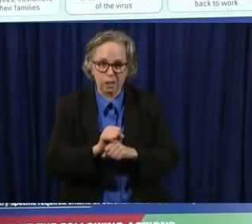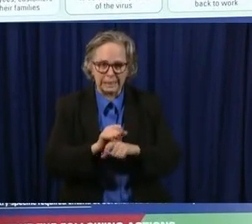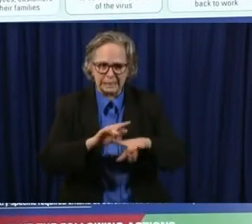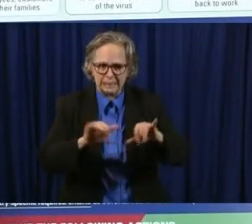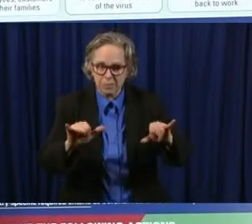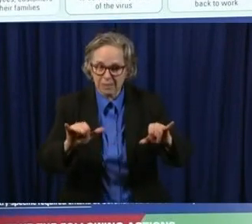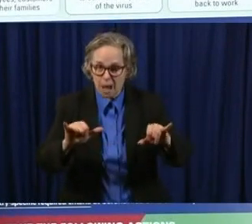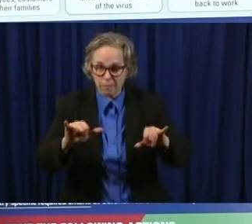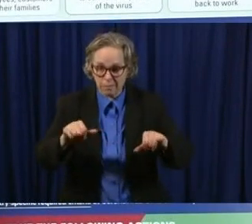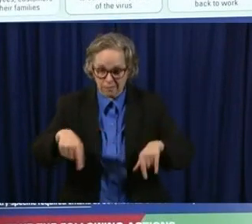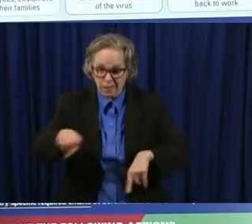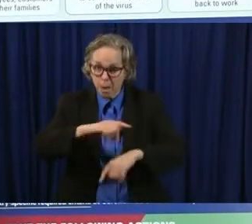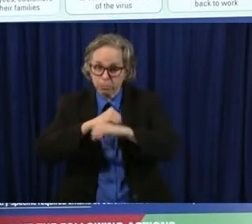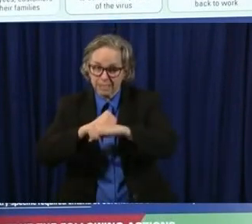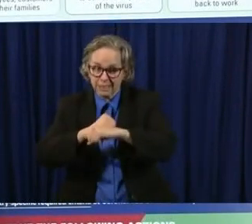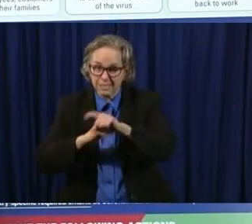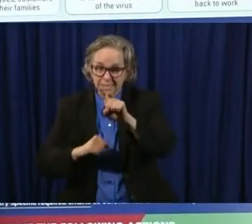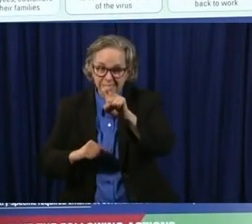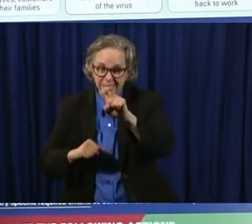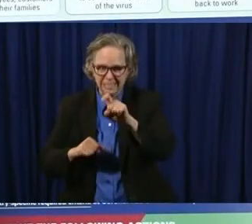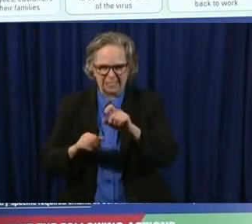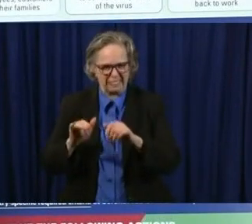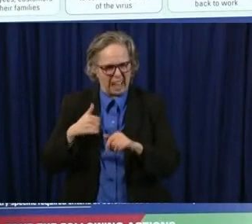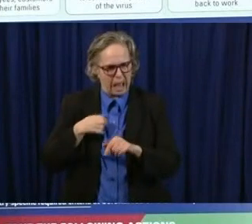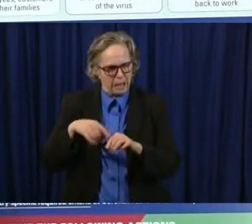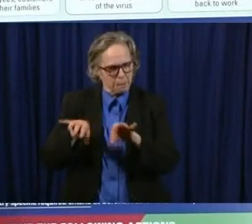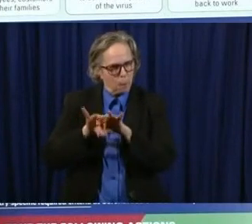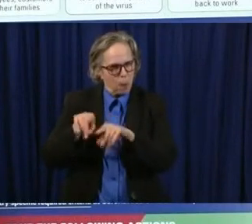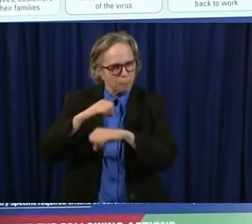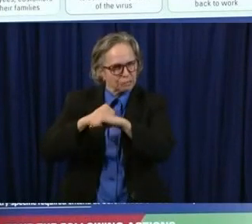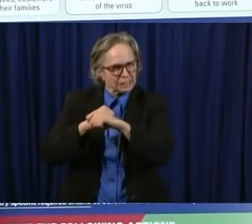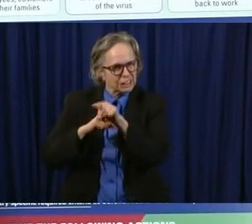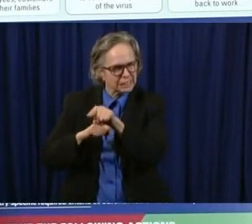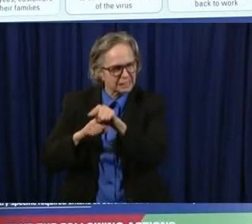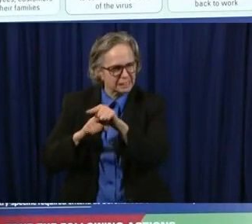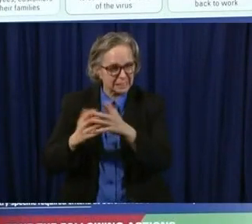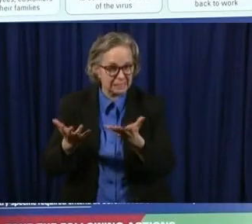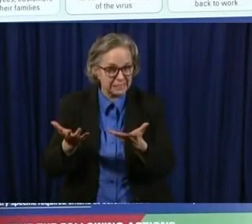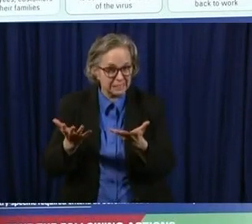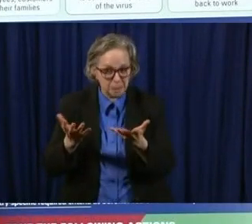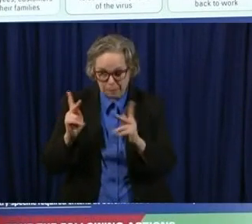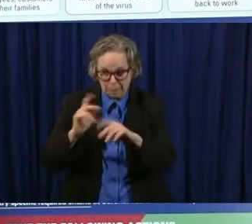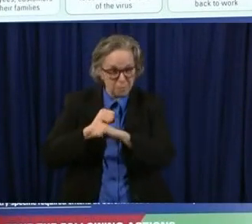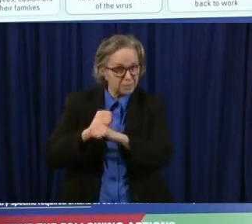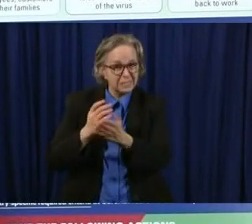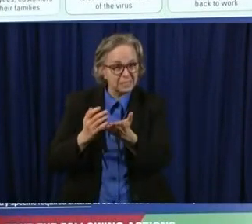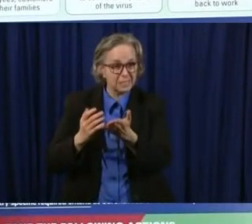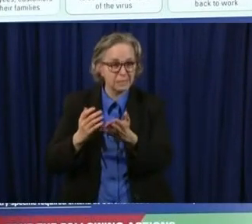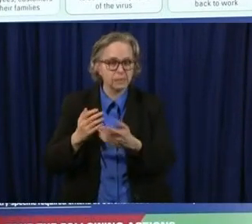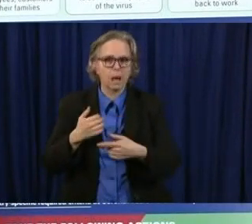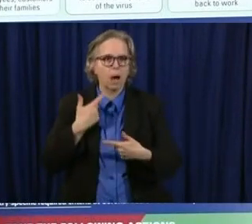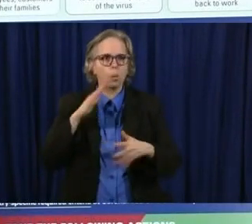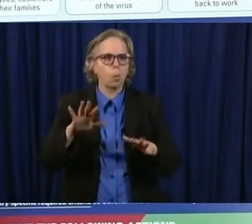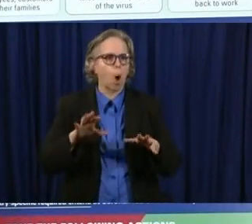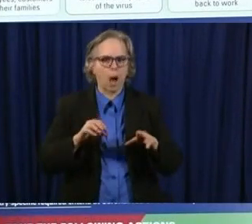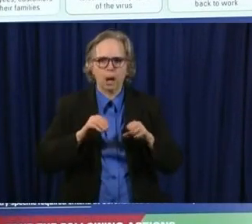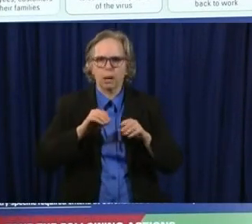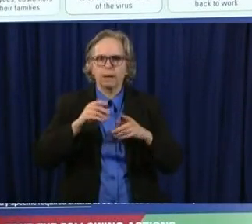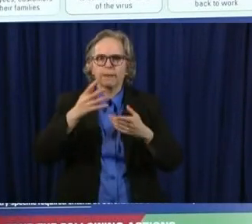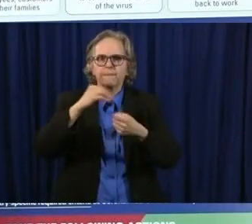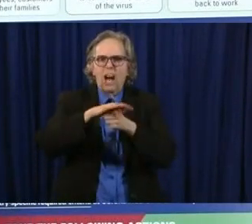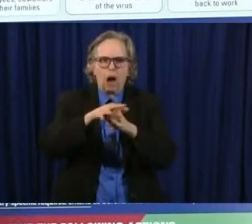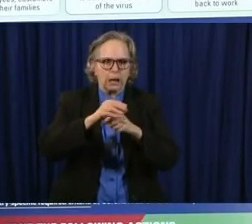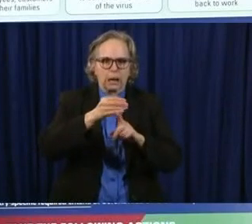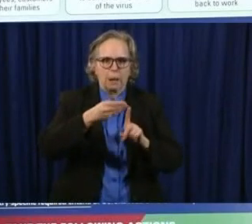protecting employees is a protection is a question of not seeing this spread so you know you almost